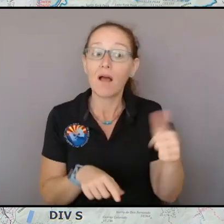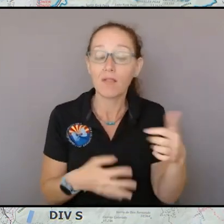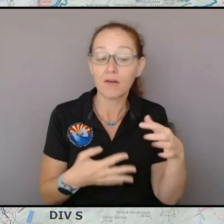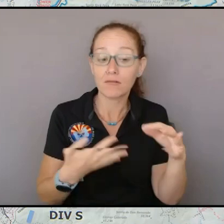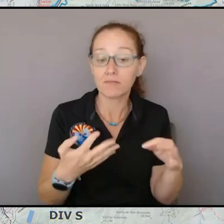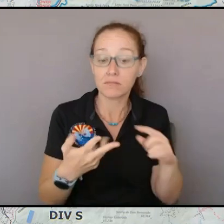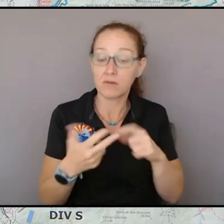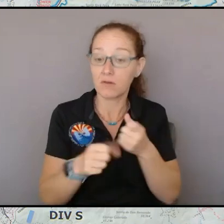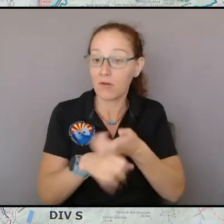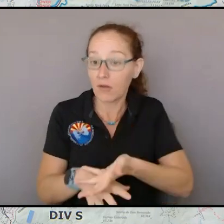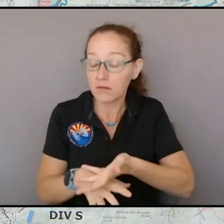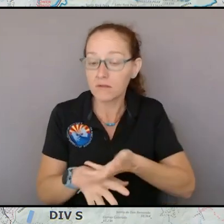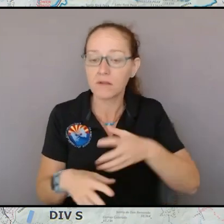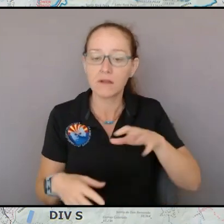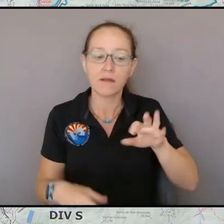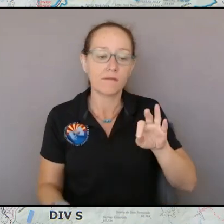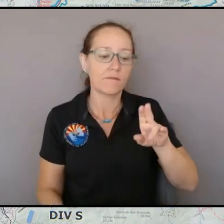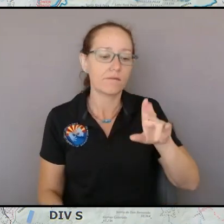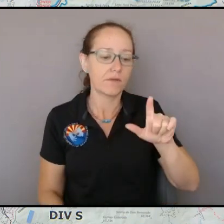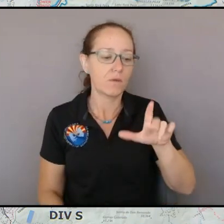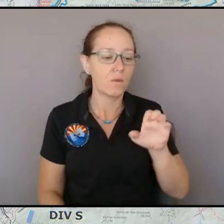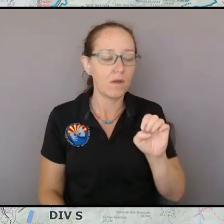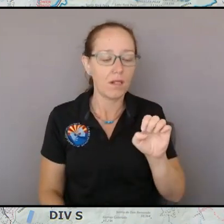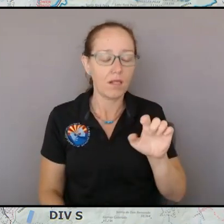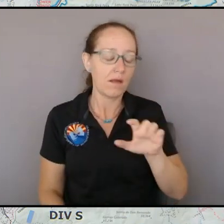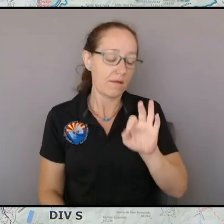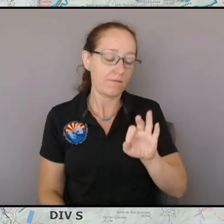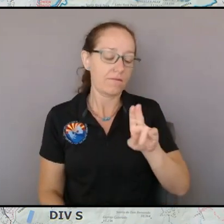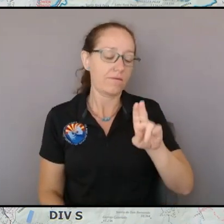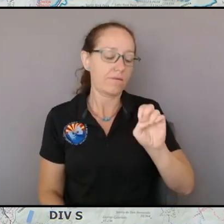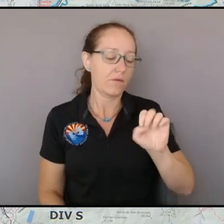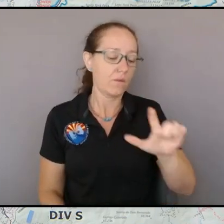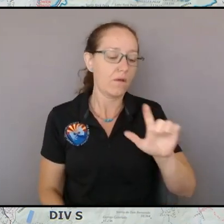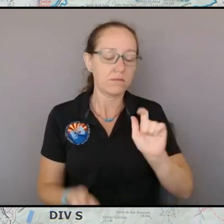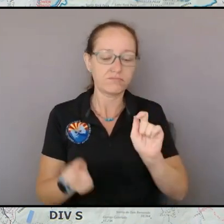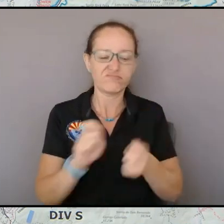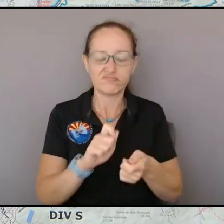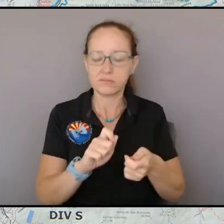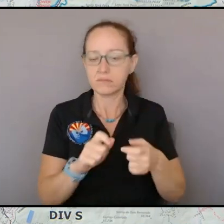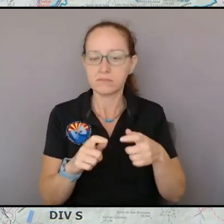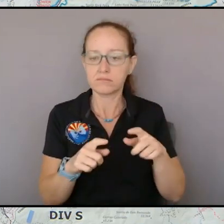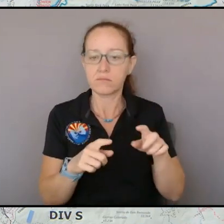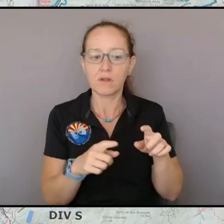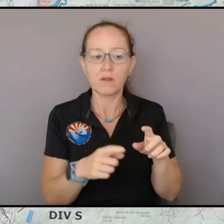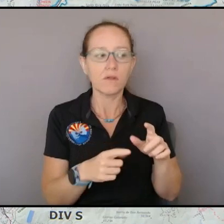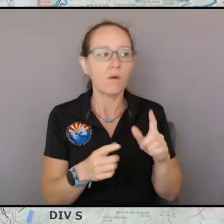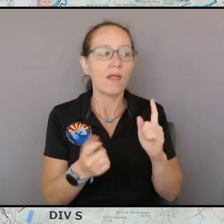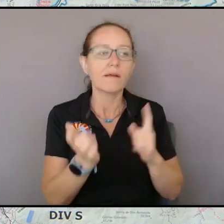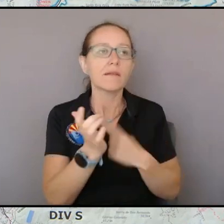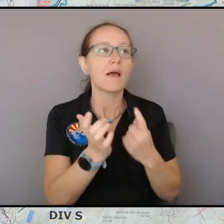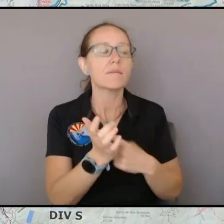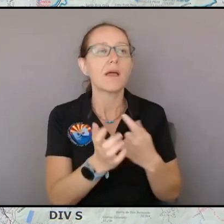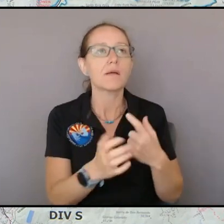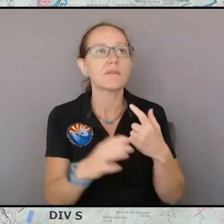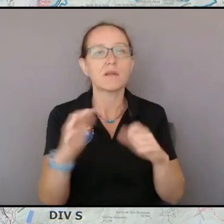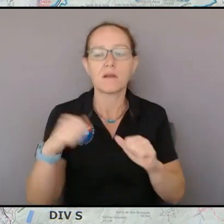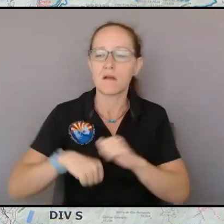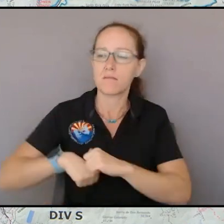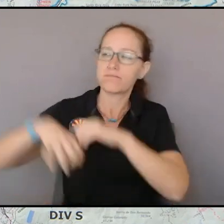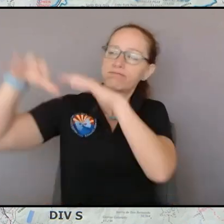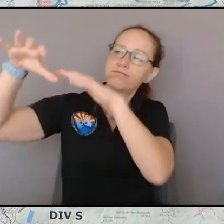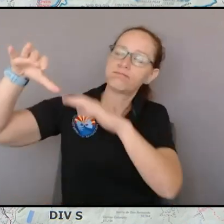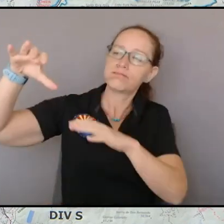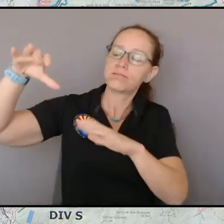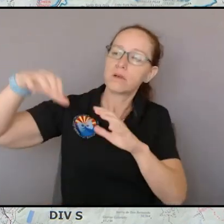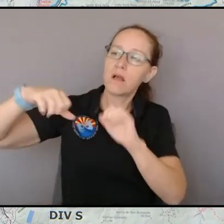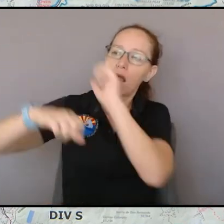landscape level fuel transitions sometimes they are the you know the stuff where you go from up high and the excuse